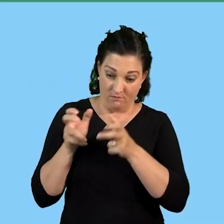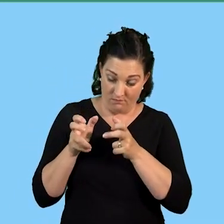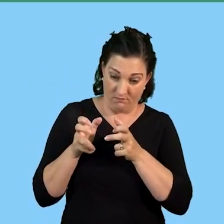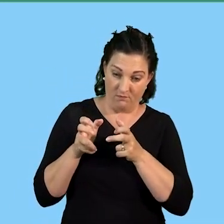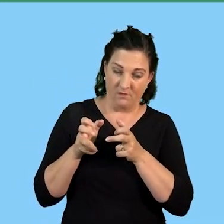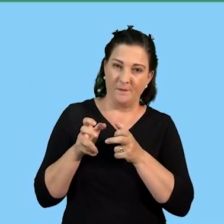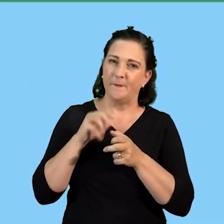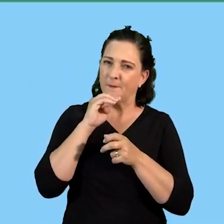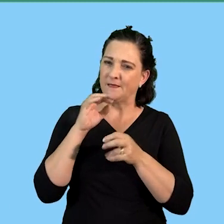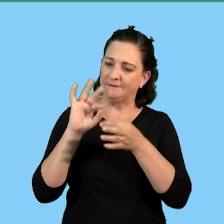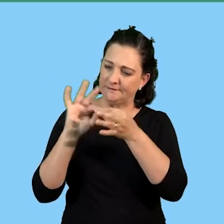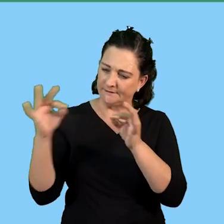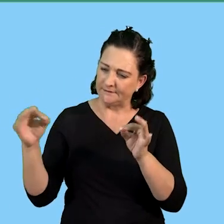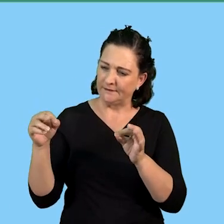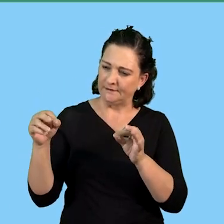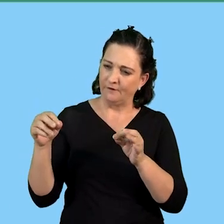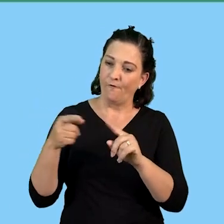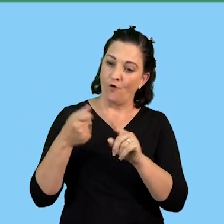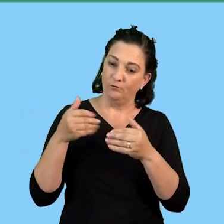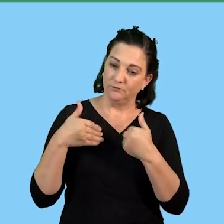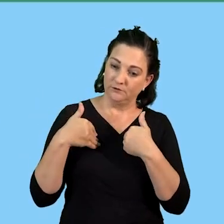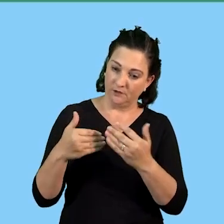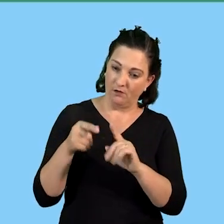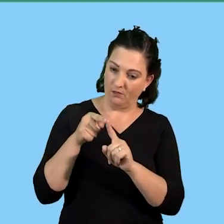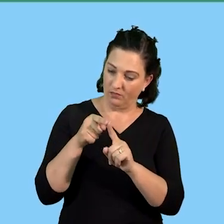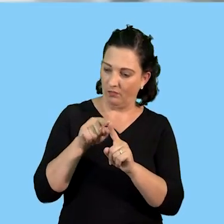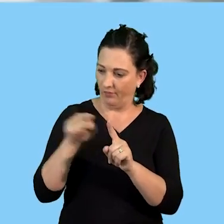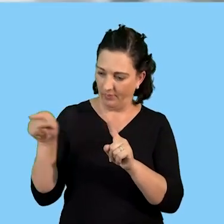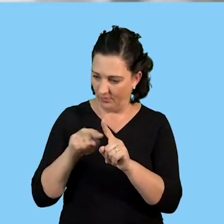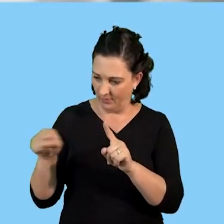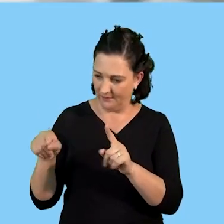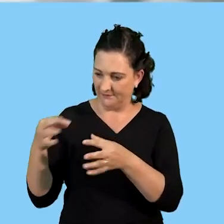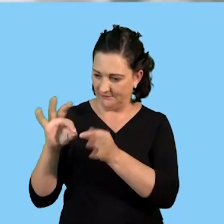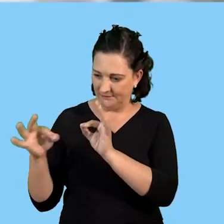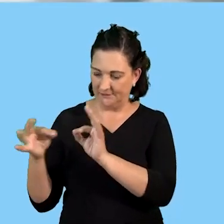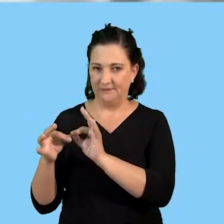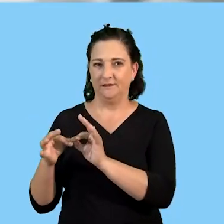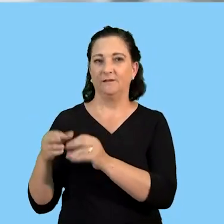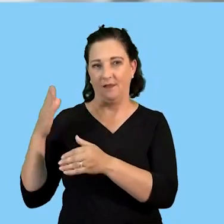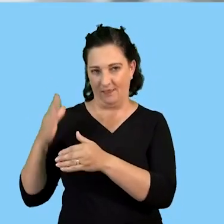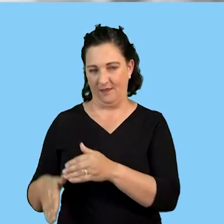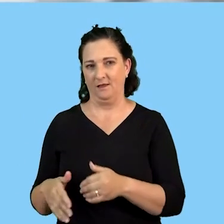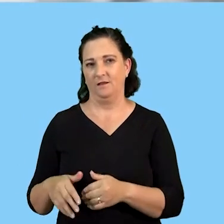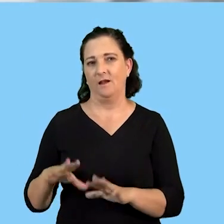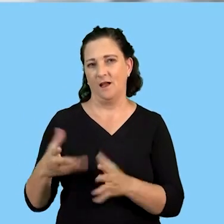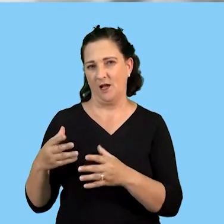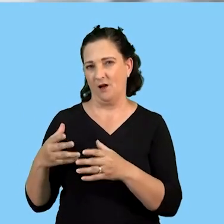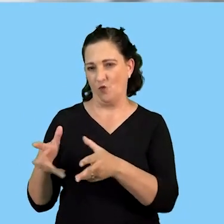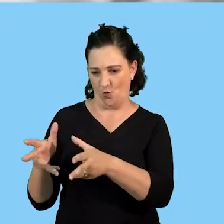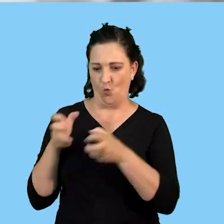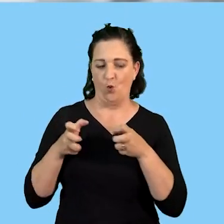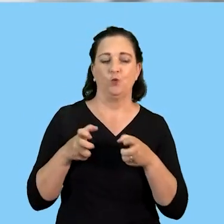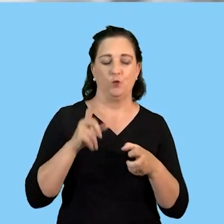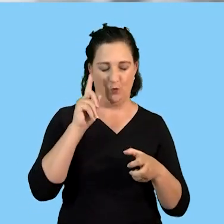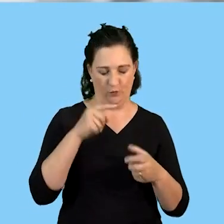you need to make sure that you quote the sentence from the beginning up until the end that's how we quote in business